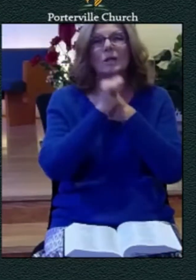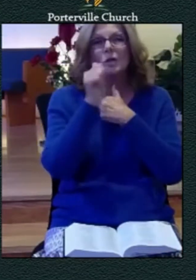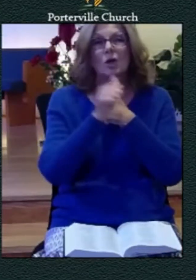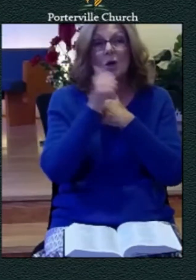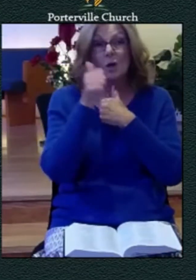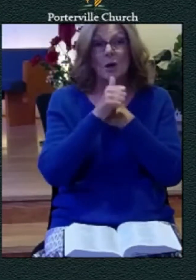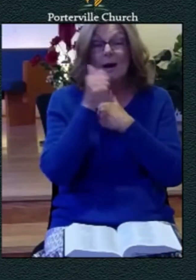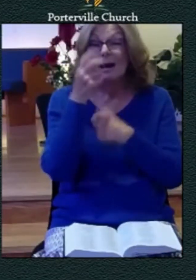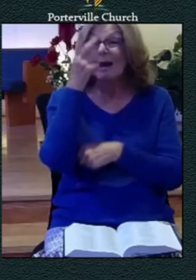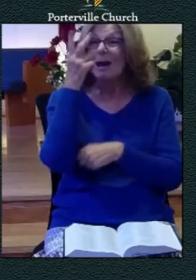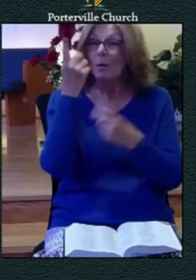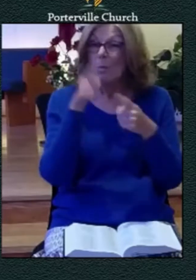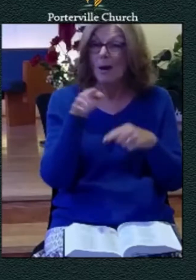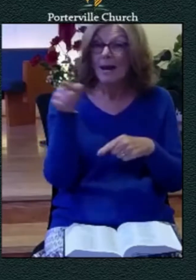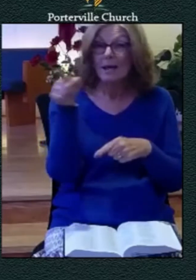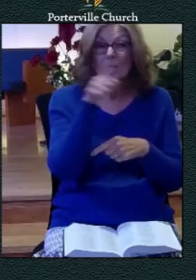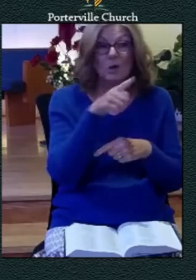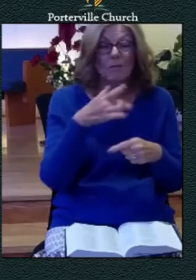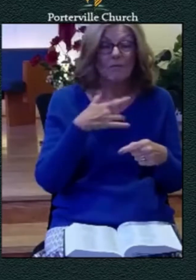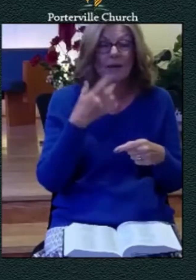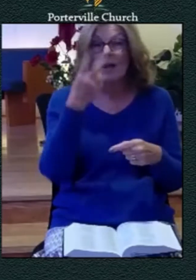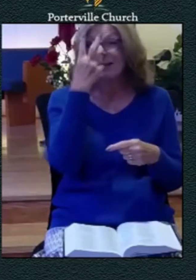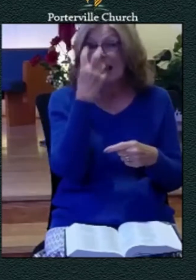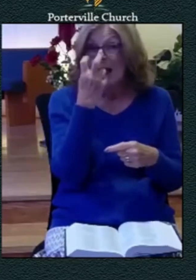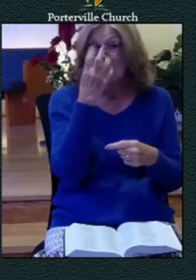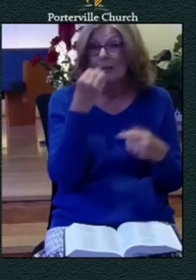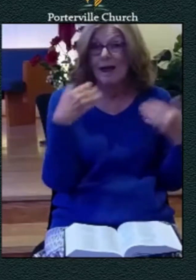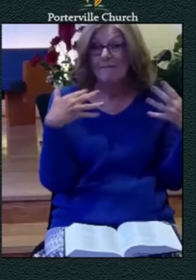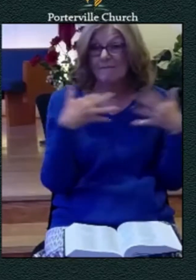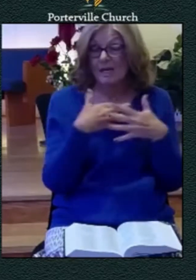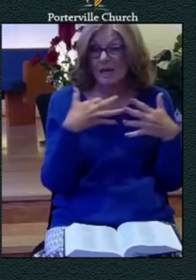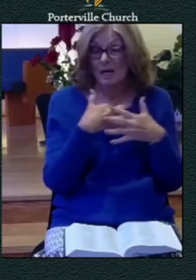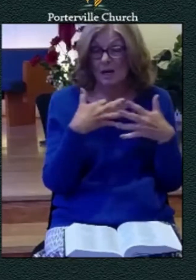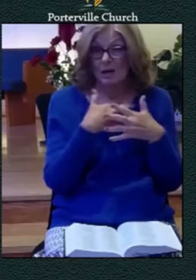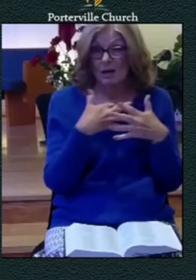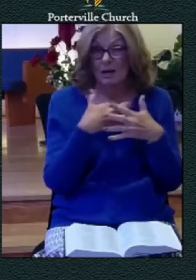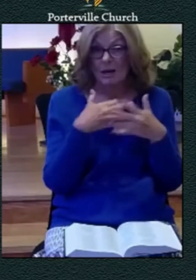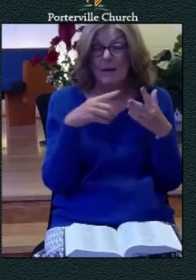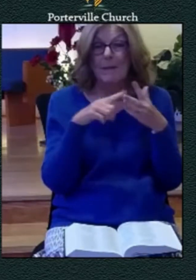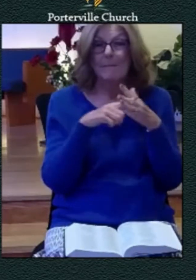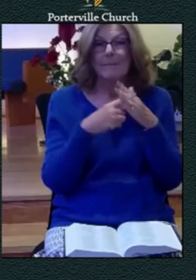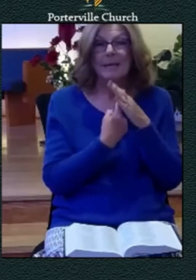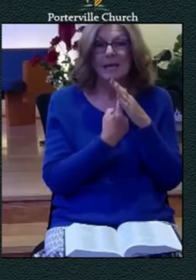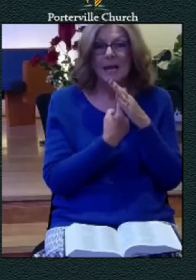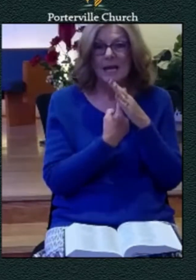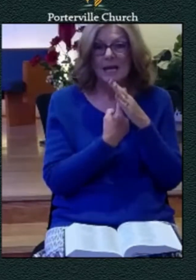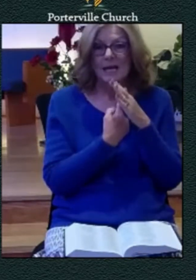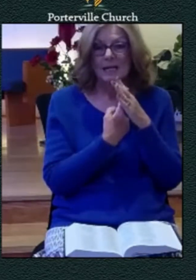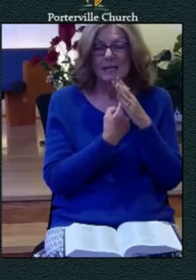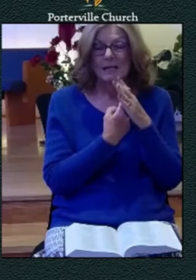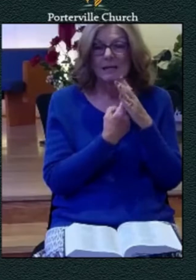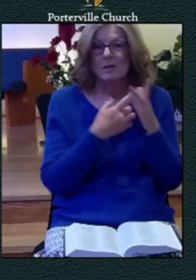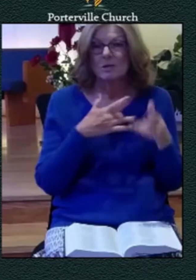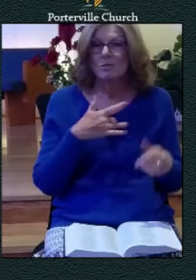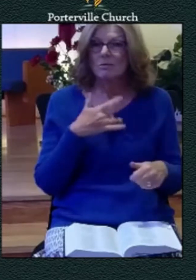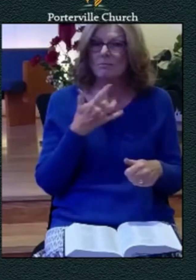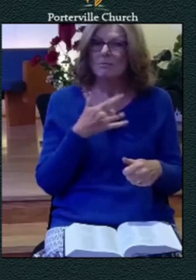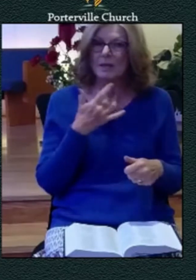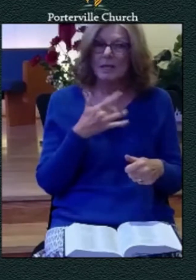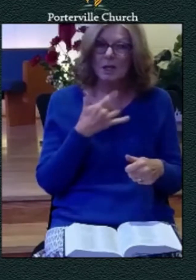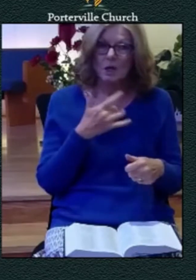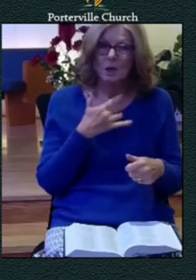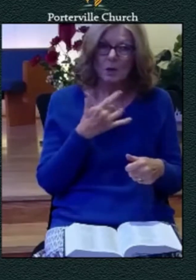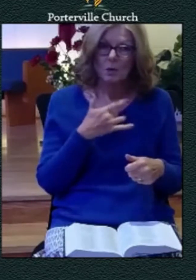and the fears begin to feel like the thing which is most